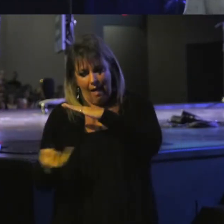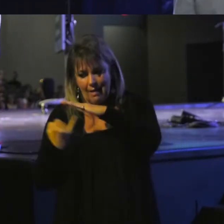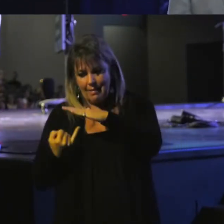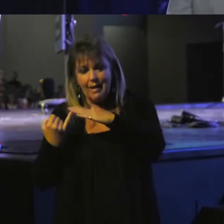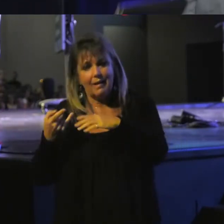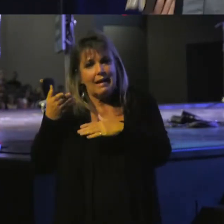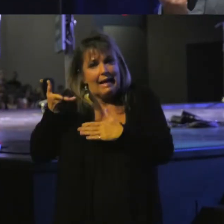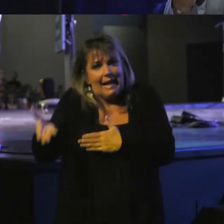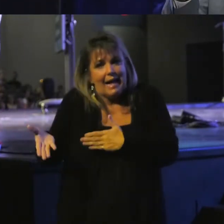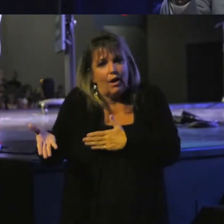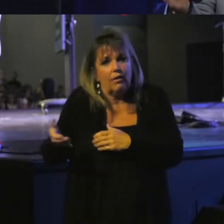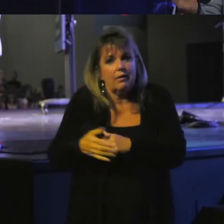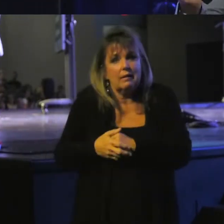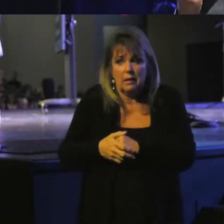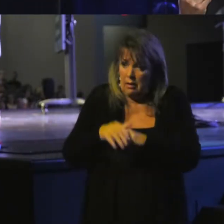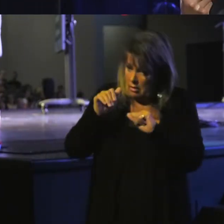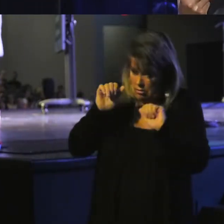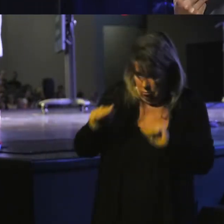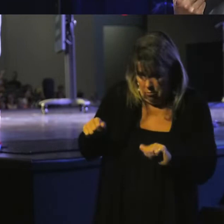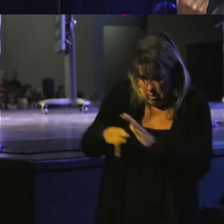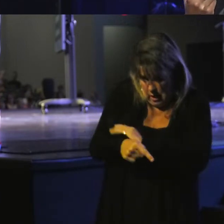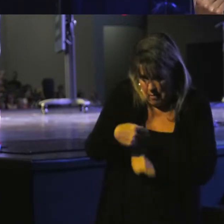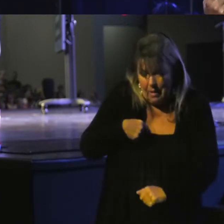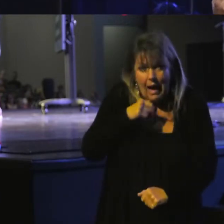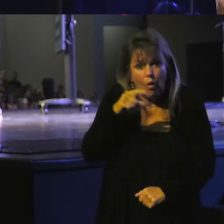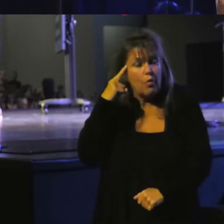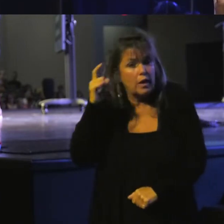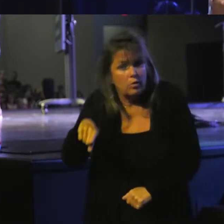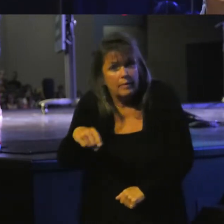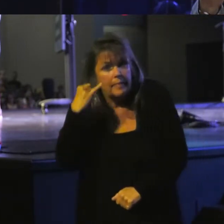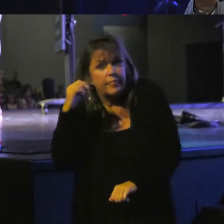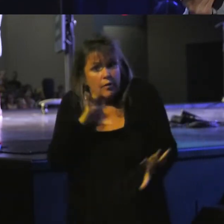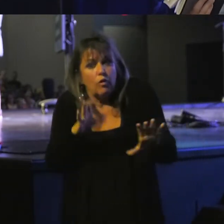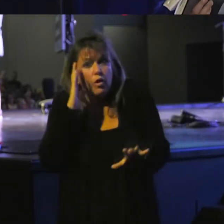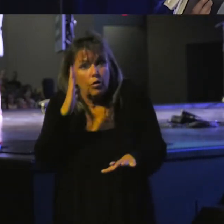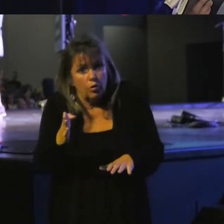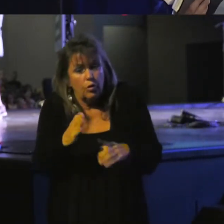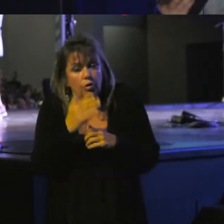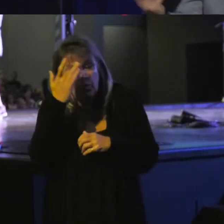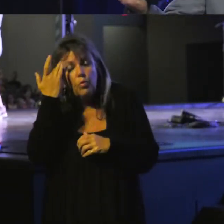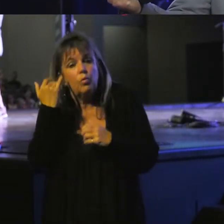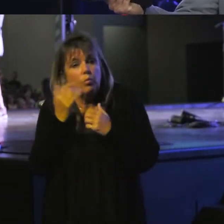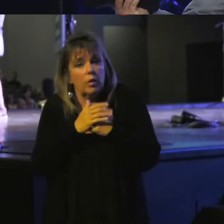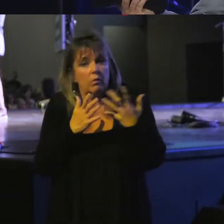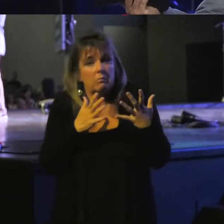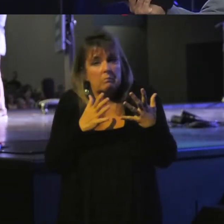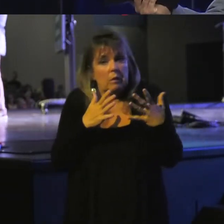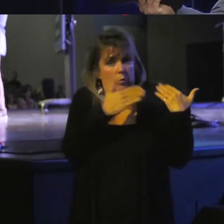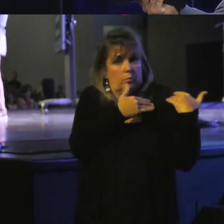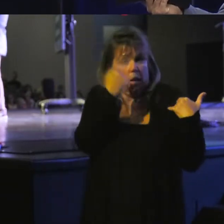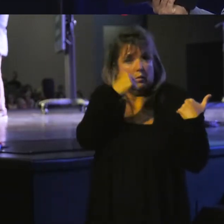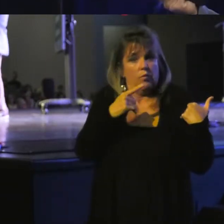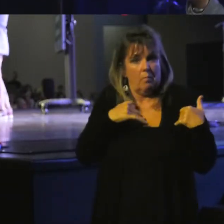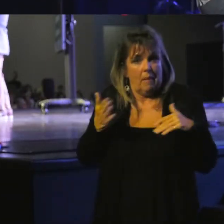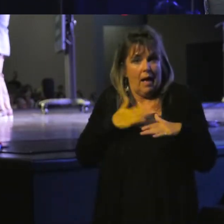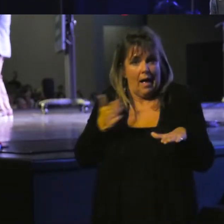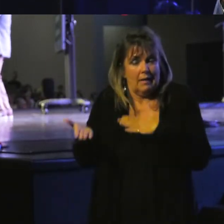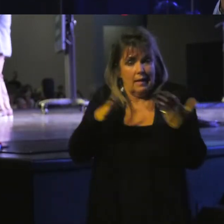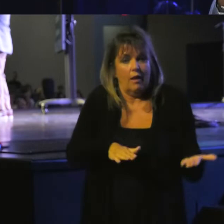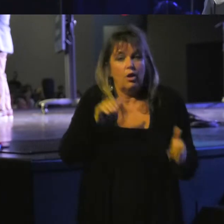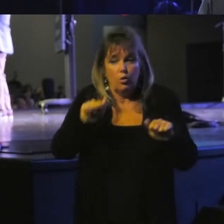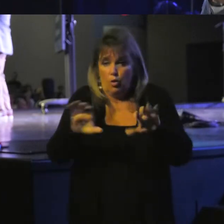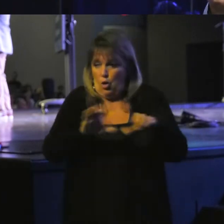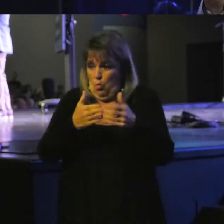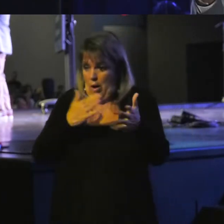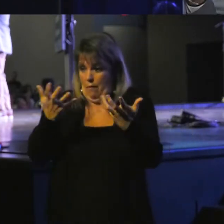standing there saying, you may very well kill me. Now, I don't think you should. And if you do, you'll have innocent blood on your hands. But you can do what you need to do. I'm going